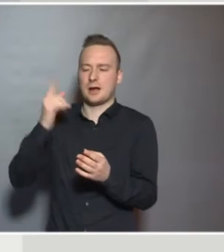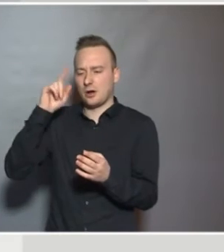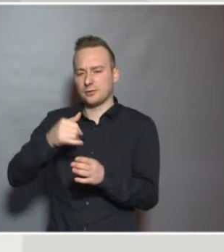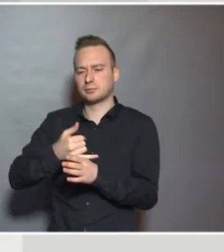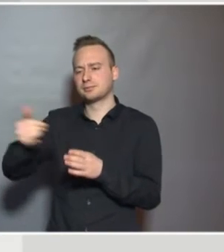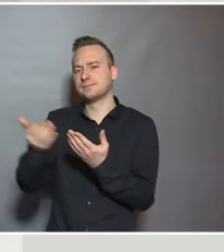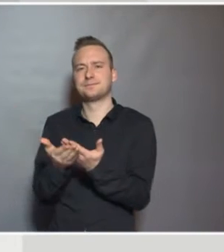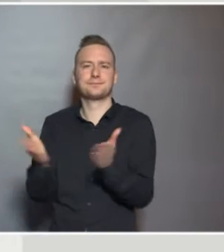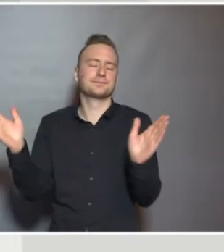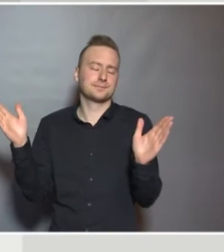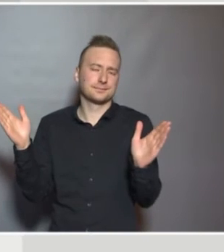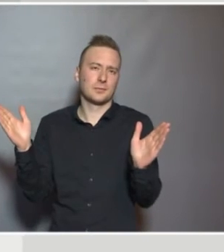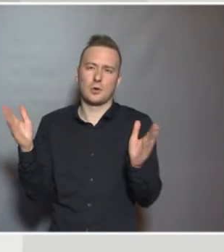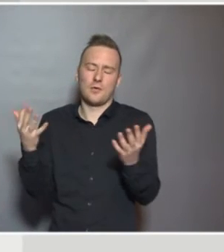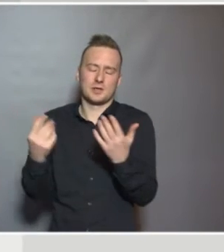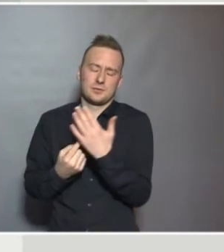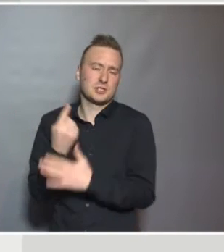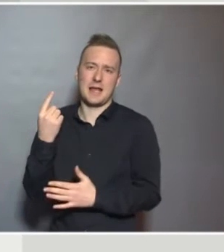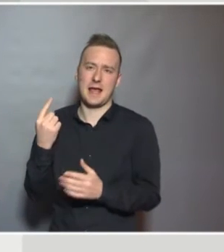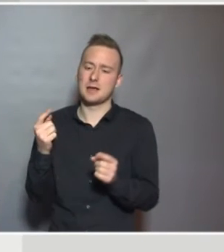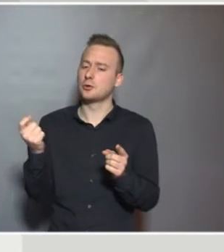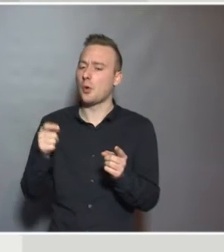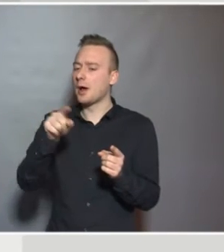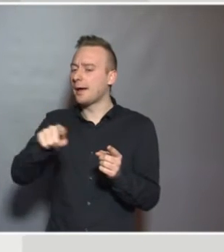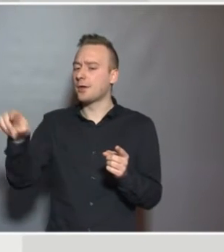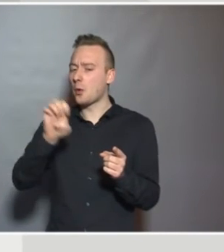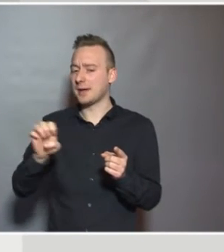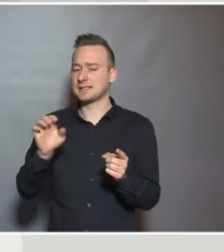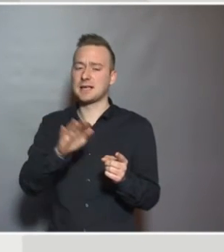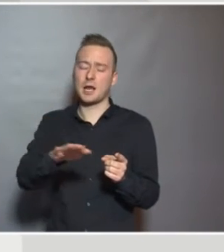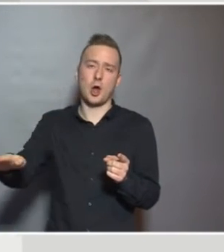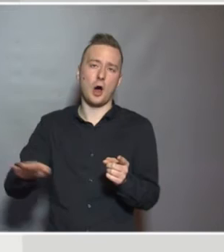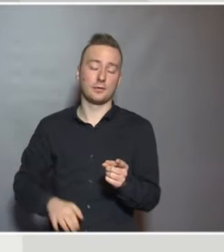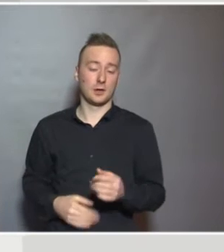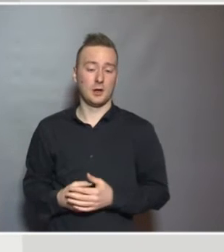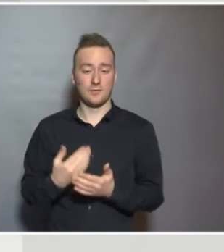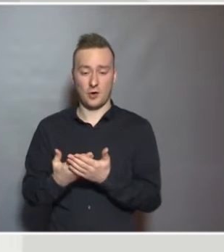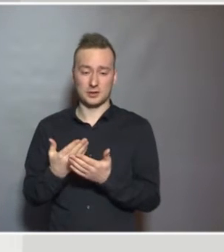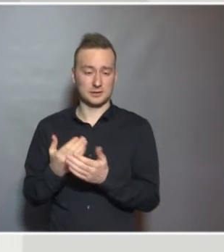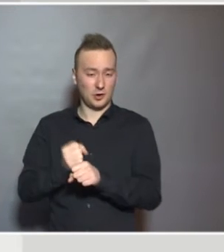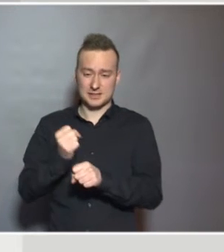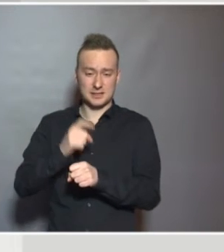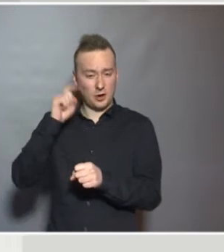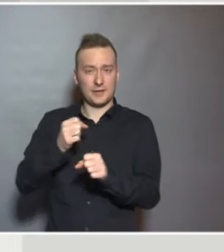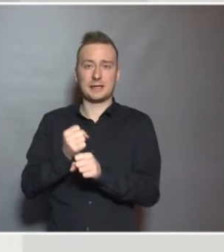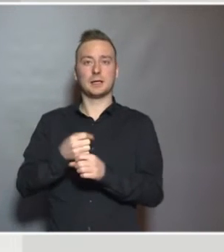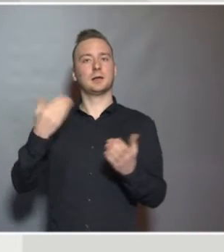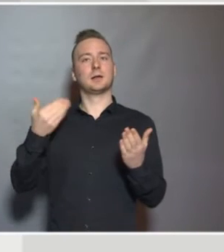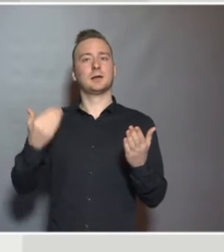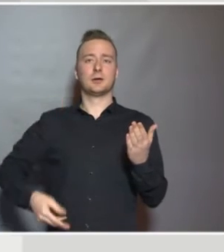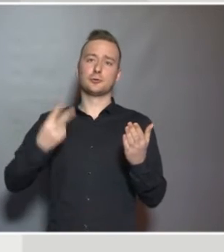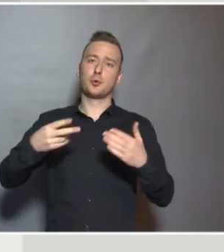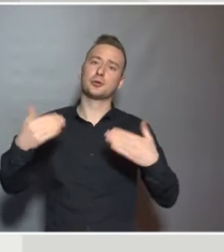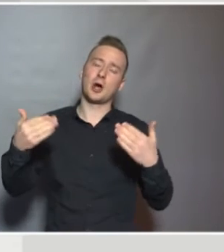you about this topic and about what's happening in some of the other European countries. I could have probably filled the two days. So